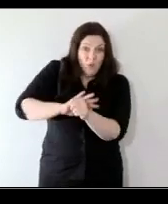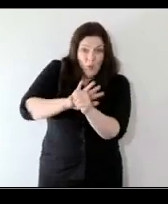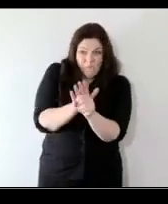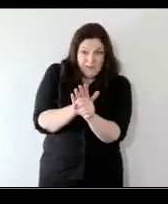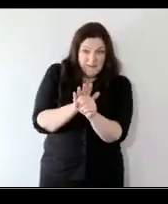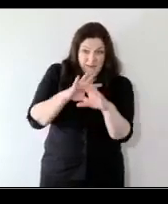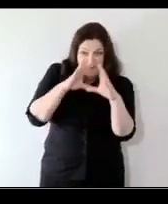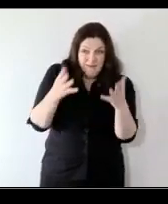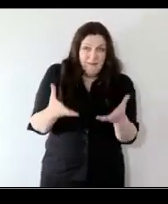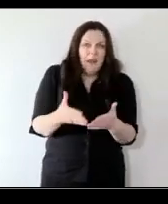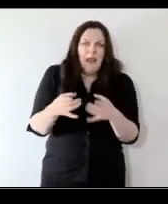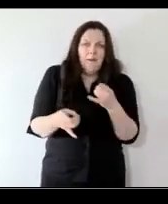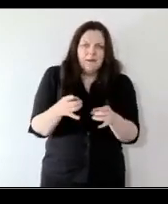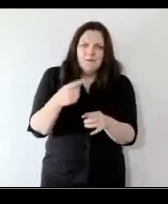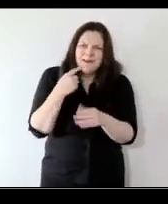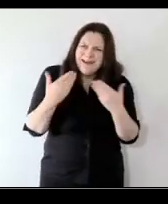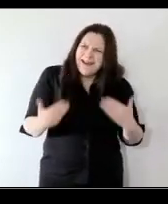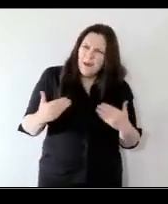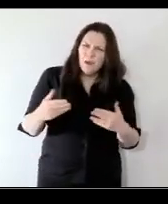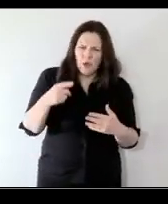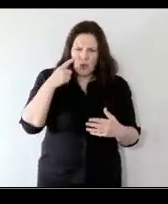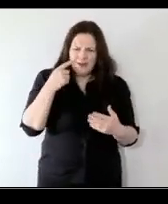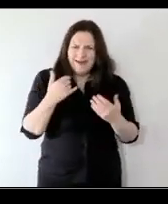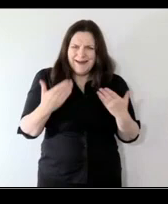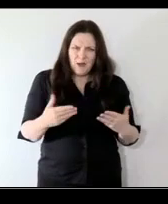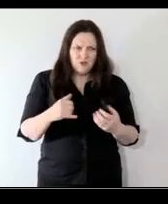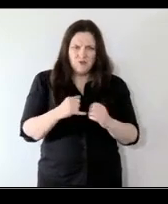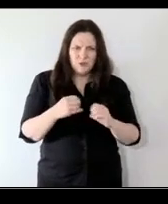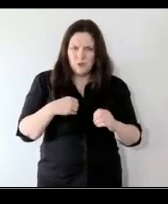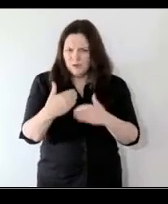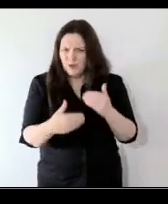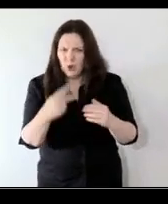what does it look like now as we're starting to get to grips and do a post-mortem?